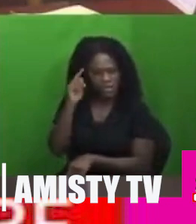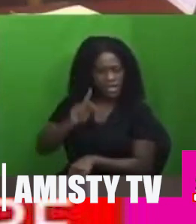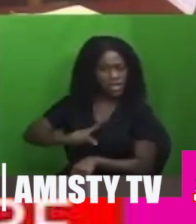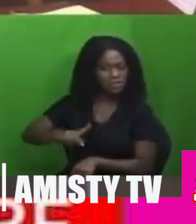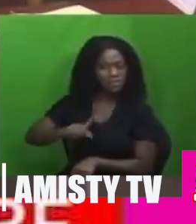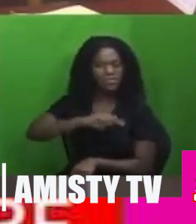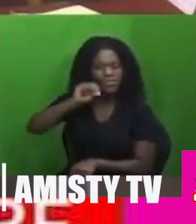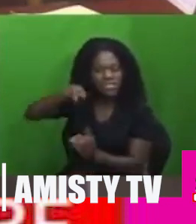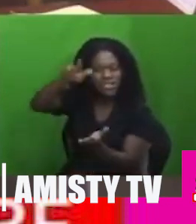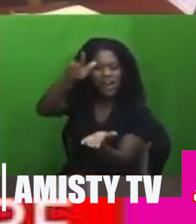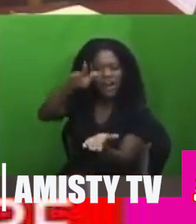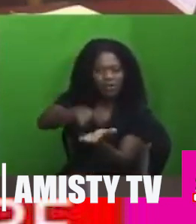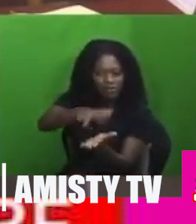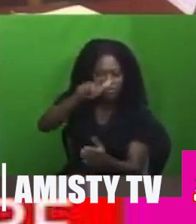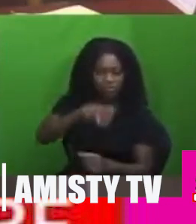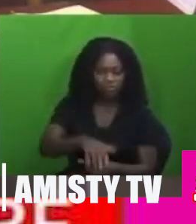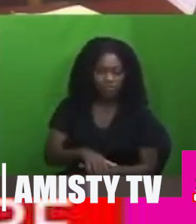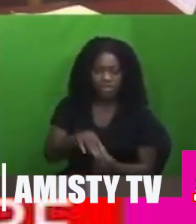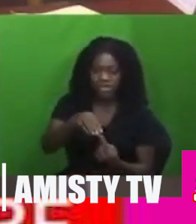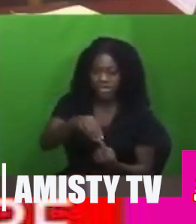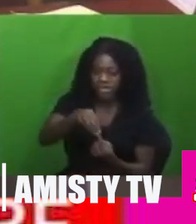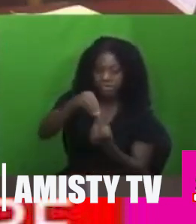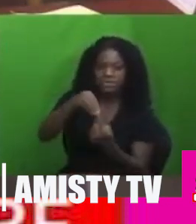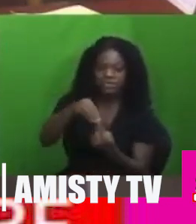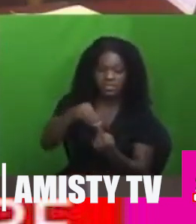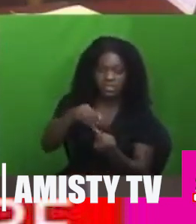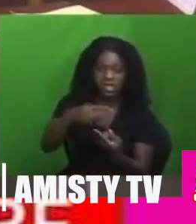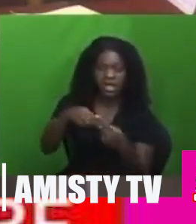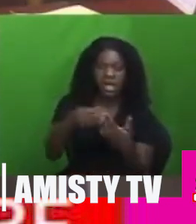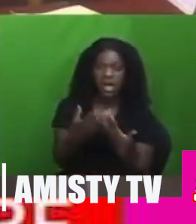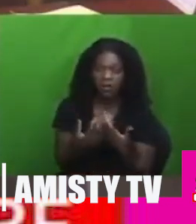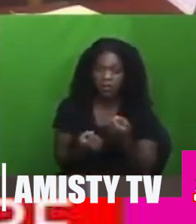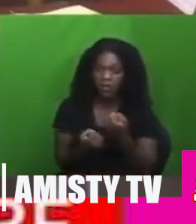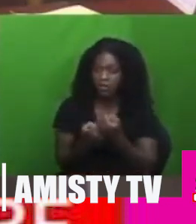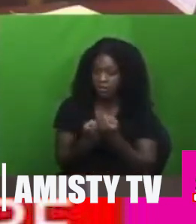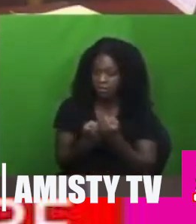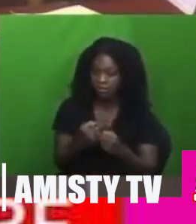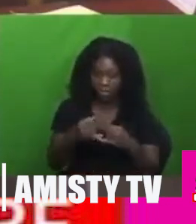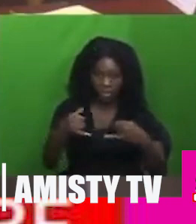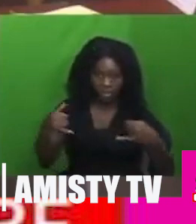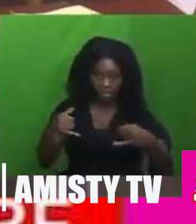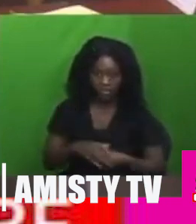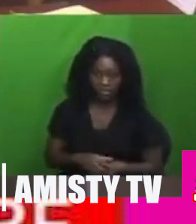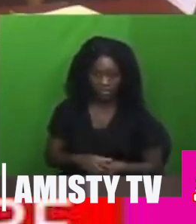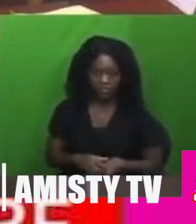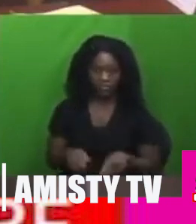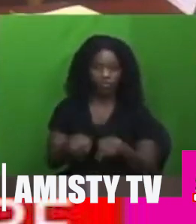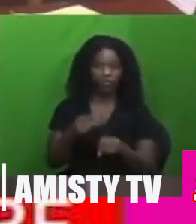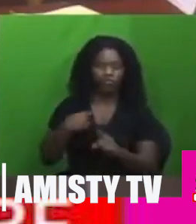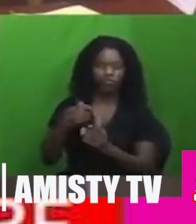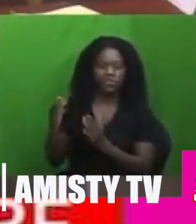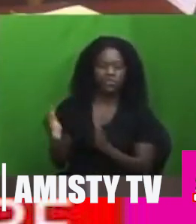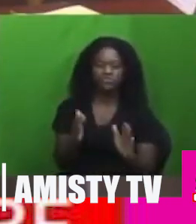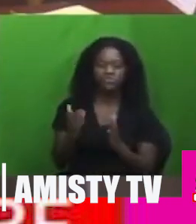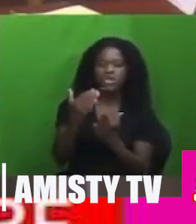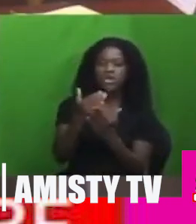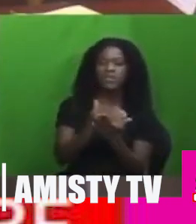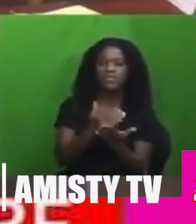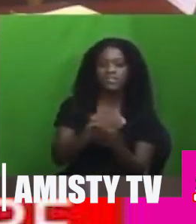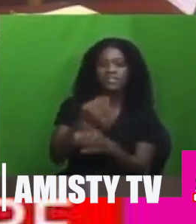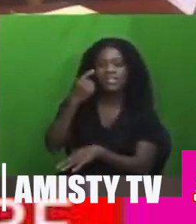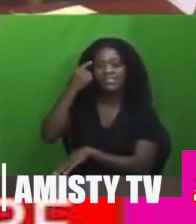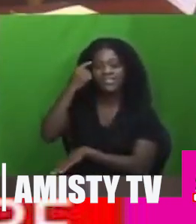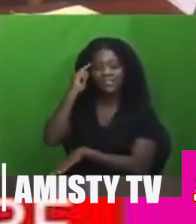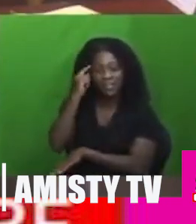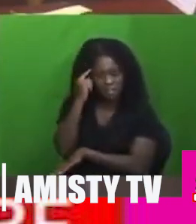approve it, particularly on the compensation line. Mr. Speaker, another important point. We prepared a budget assuming, assuming